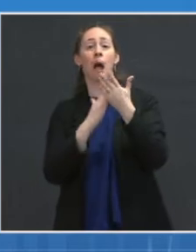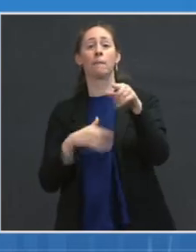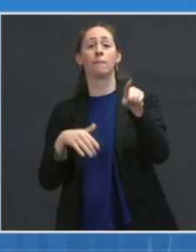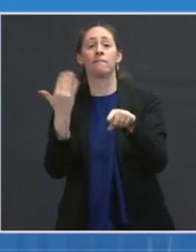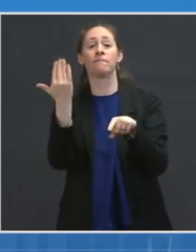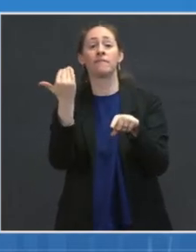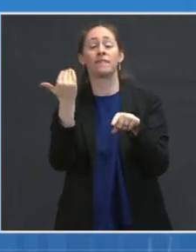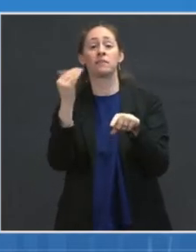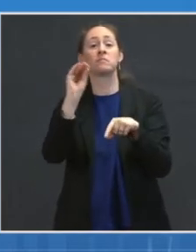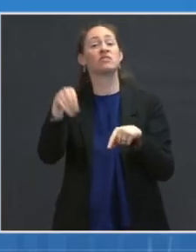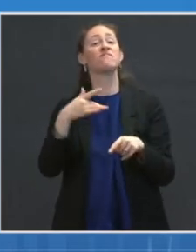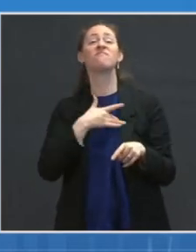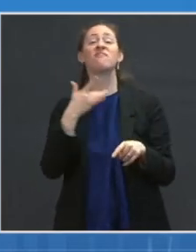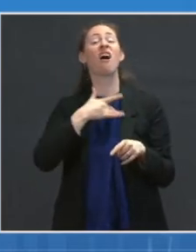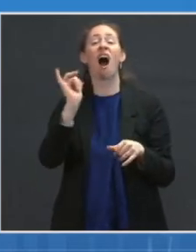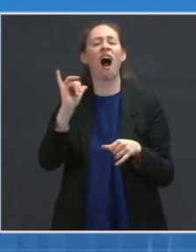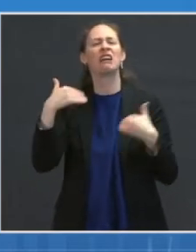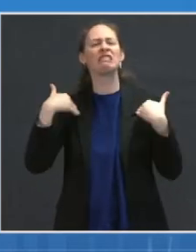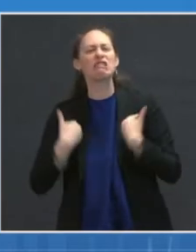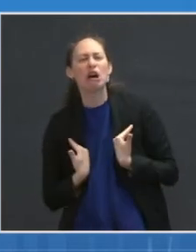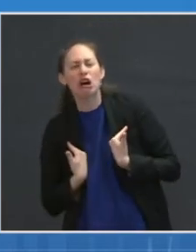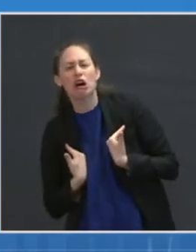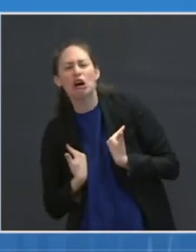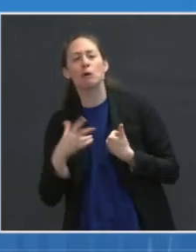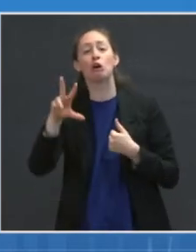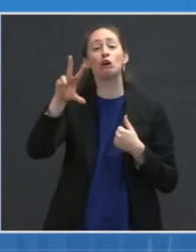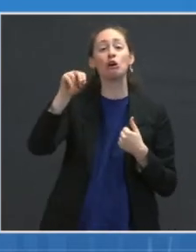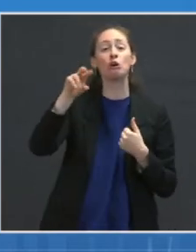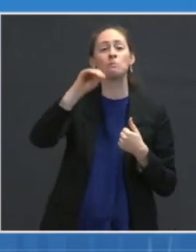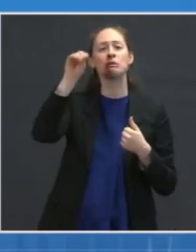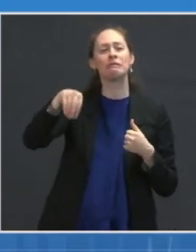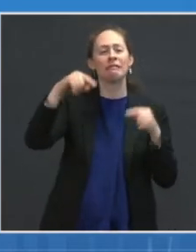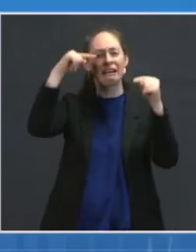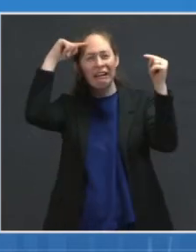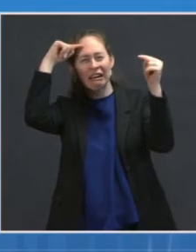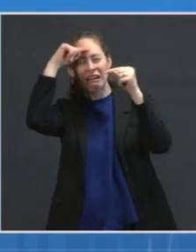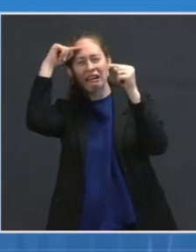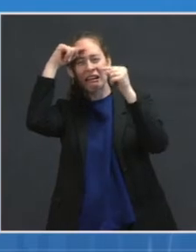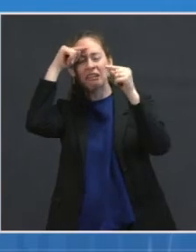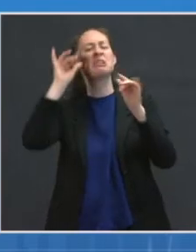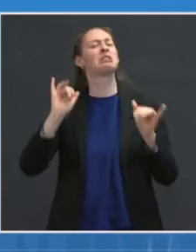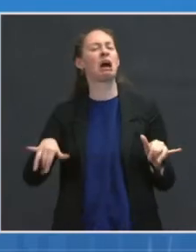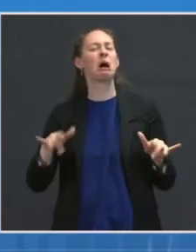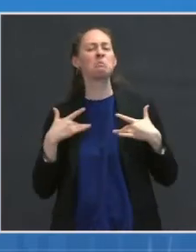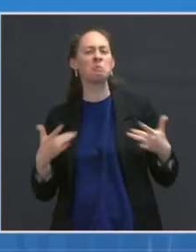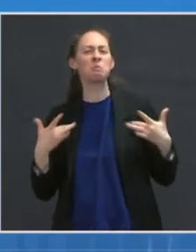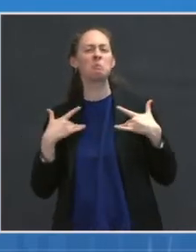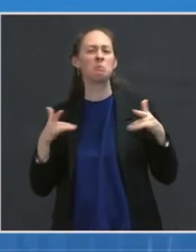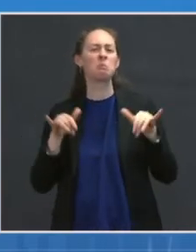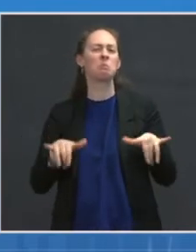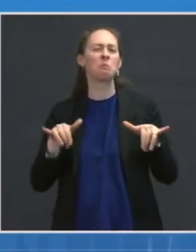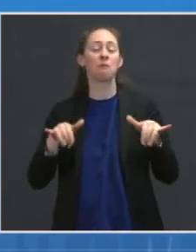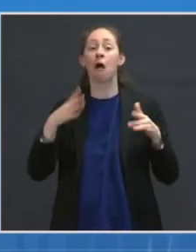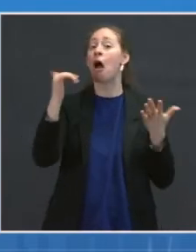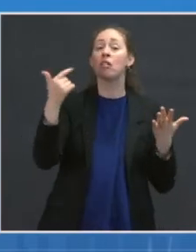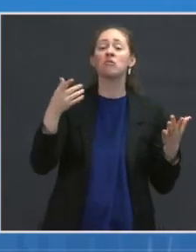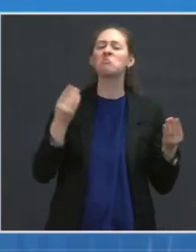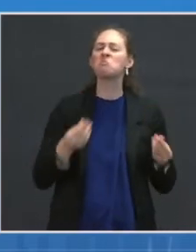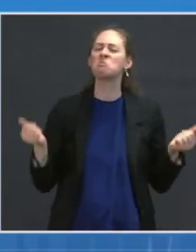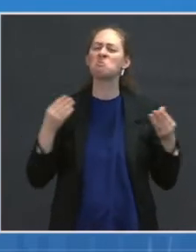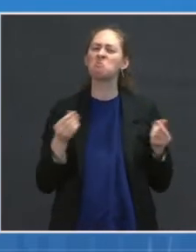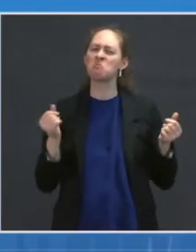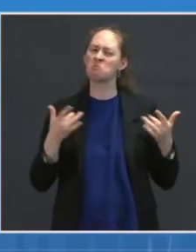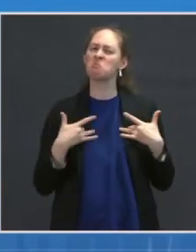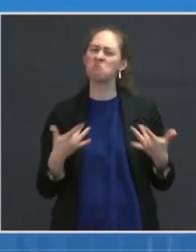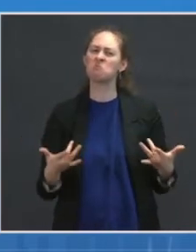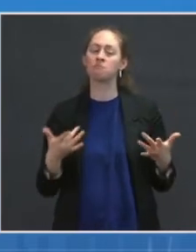a headache. These are common with most vaccines, and they typically resolve within a day or two of vaccination. It's important to know that